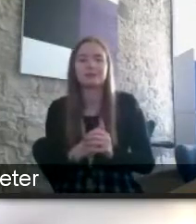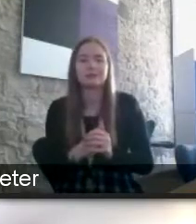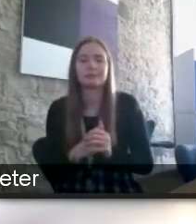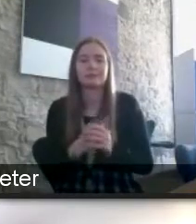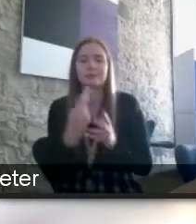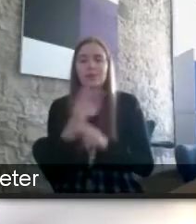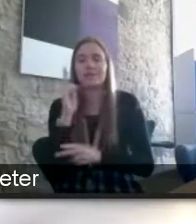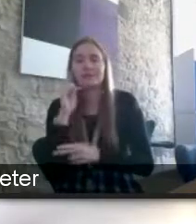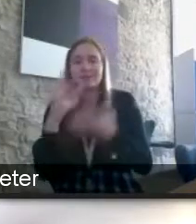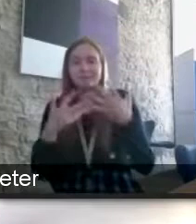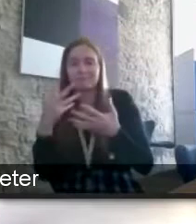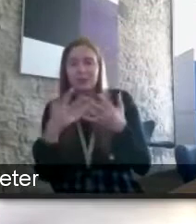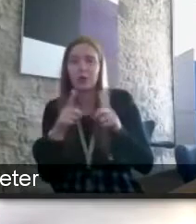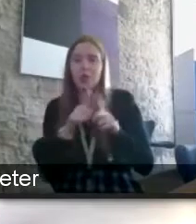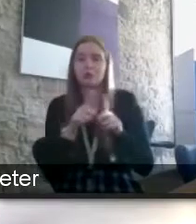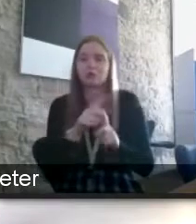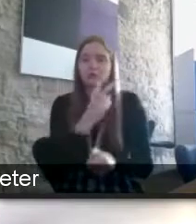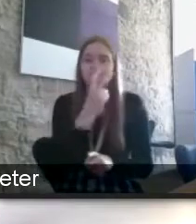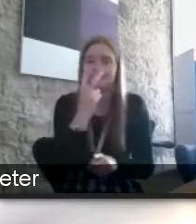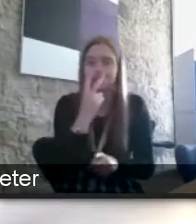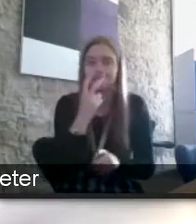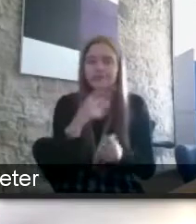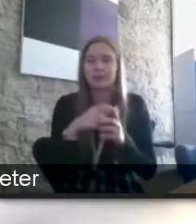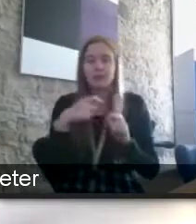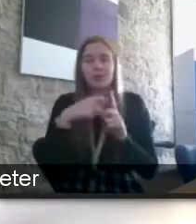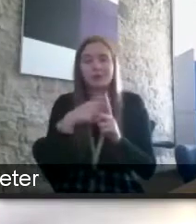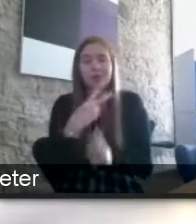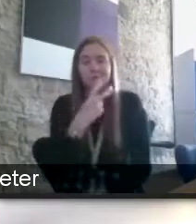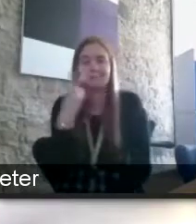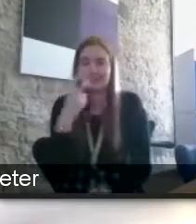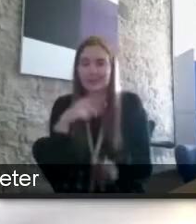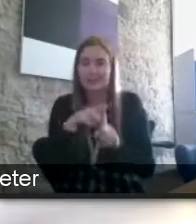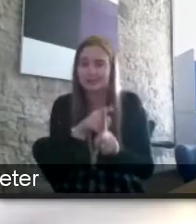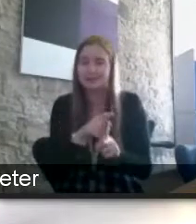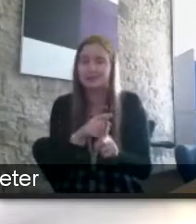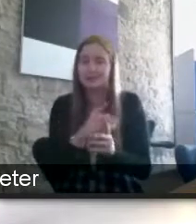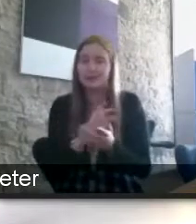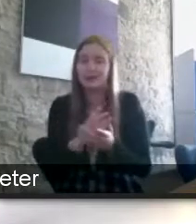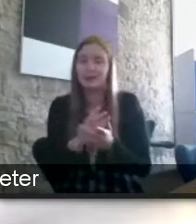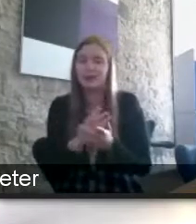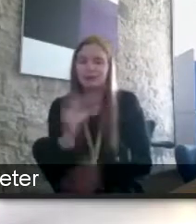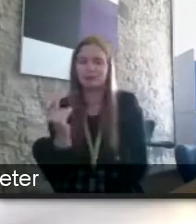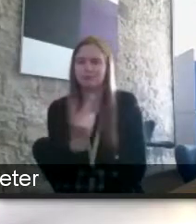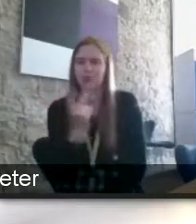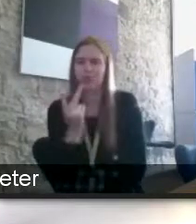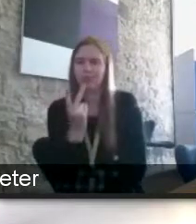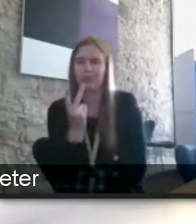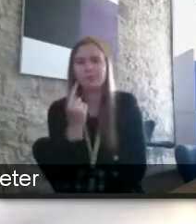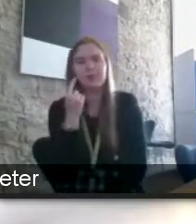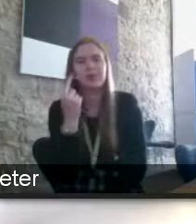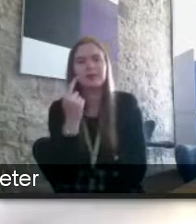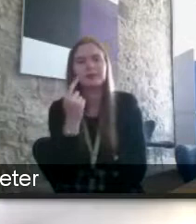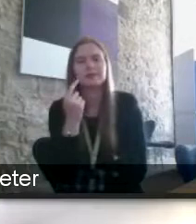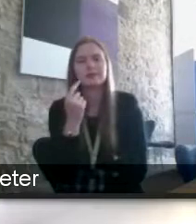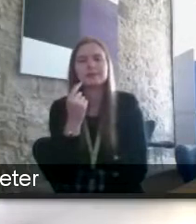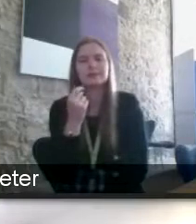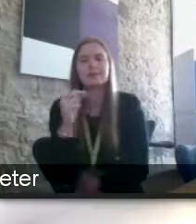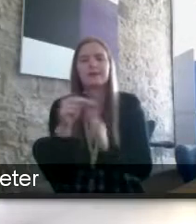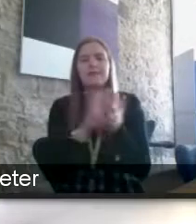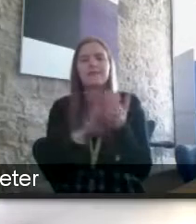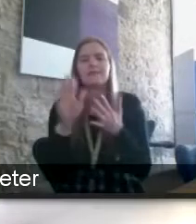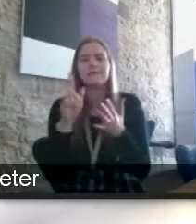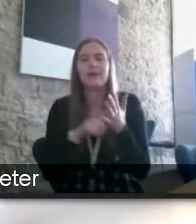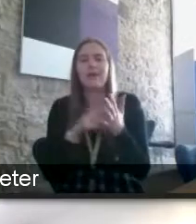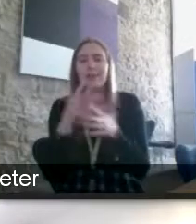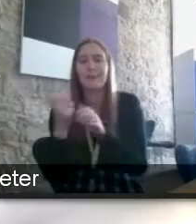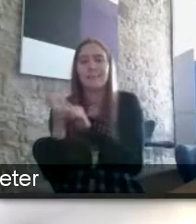bsl user and obviously somebody i would assume thirsty with issues around about our site and so on so i think just what you've said there phil has been backed up by two